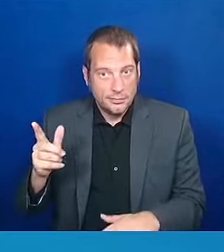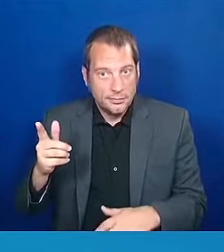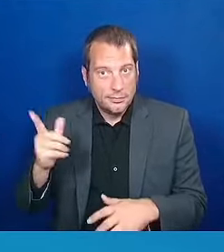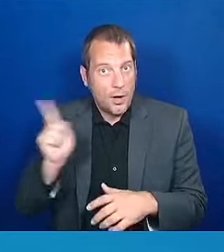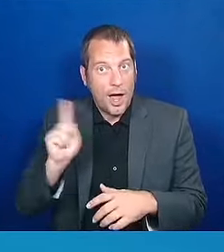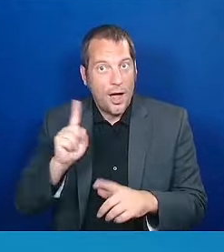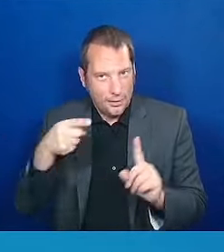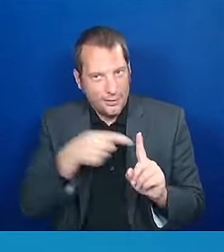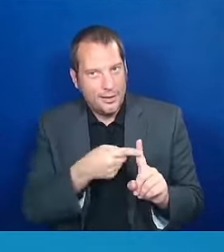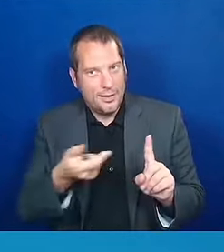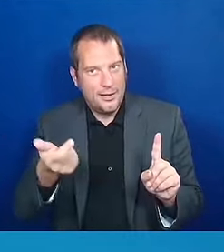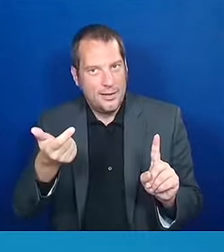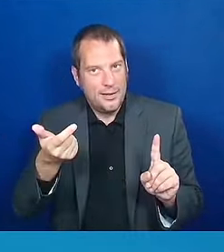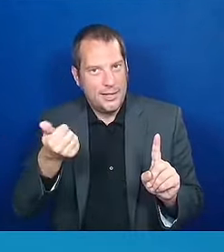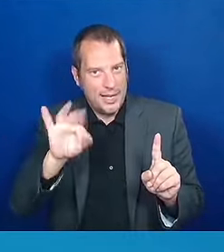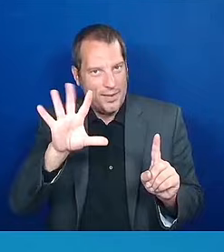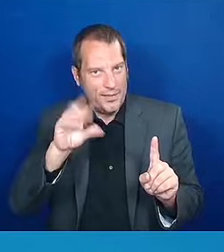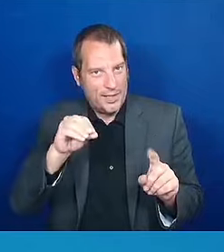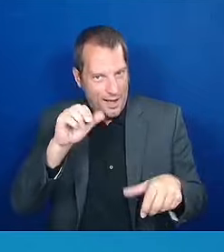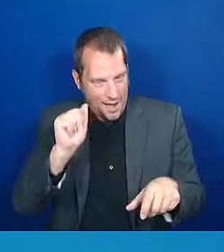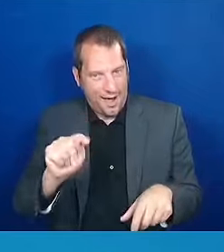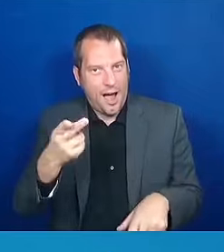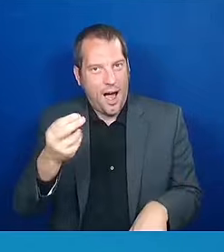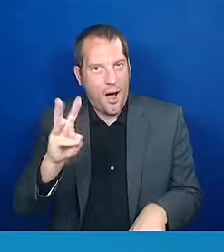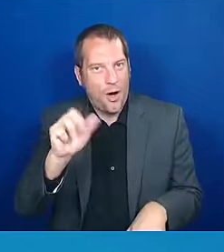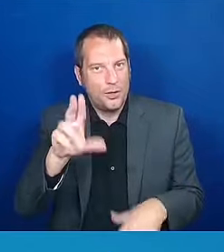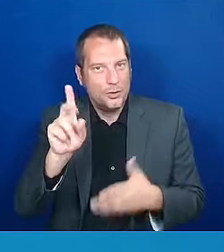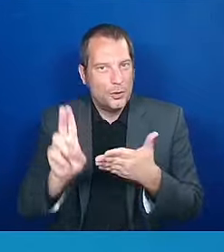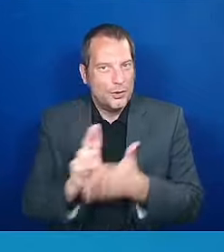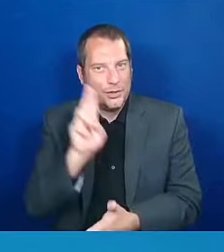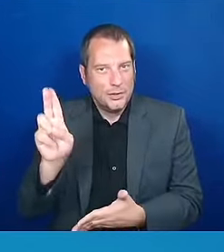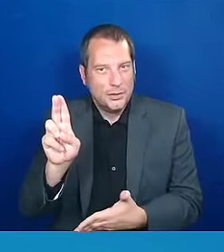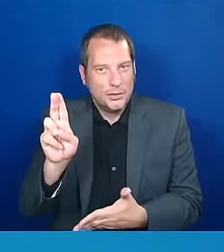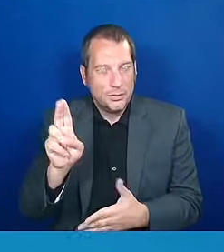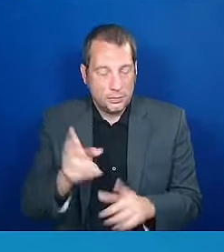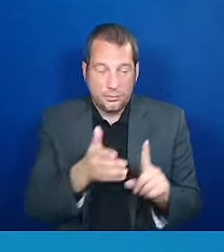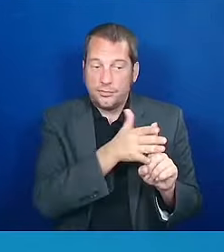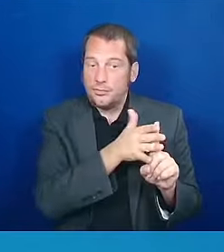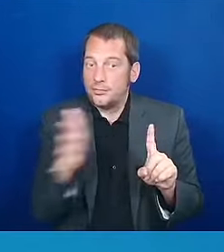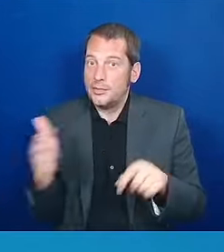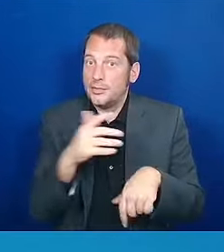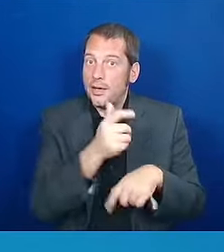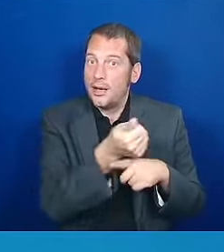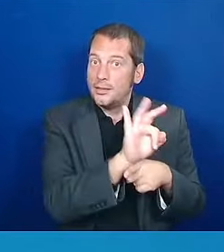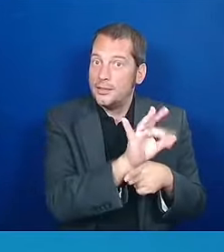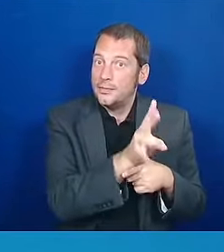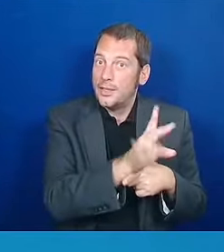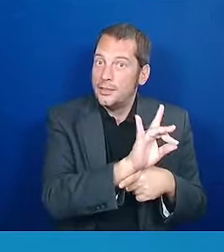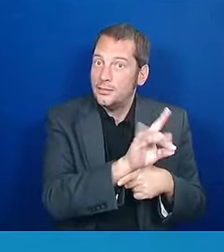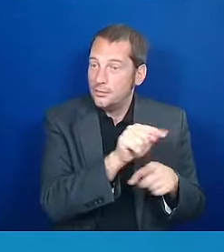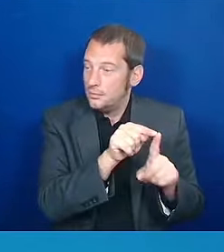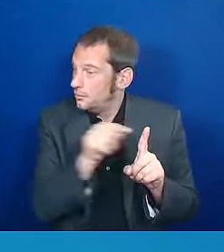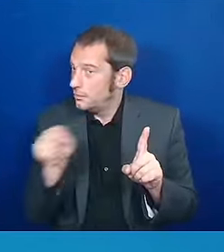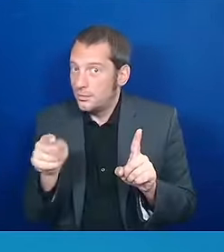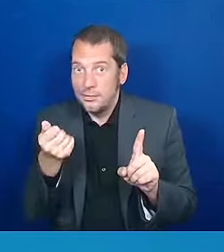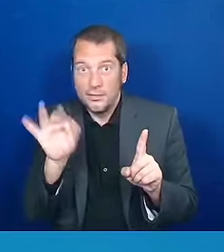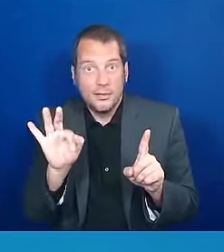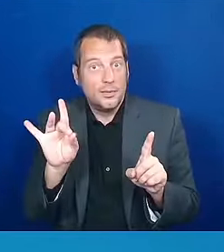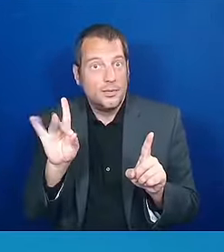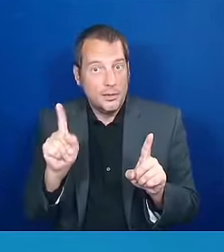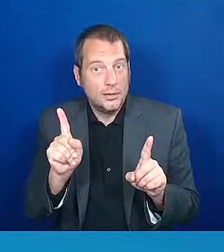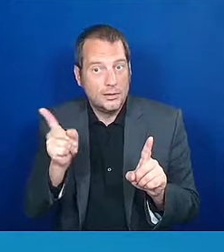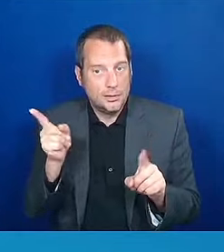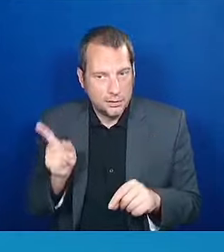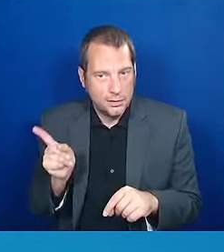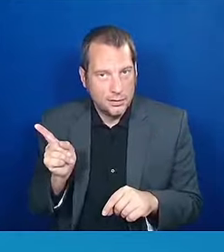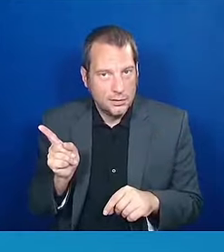And from 1978 to 1981, she served as Basilisks of Alpha New